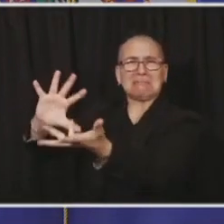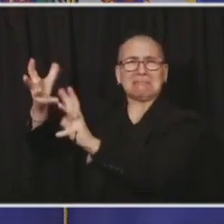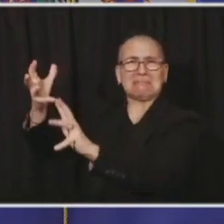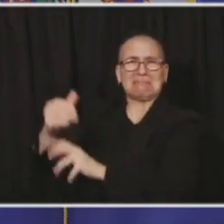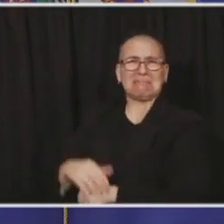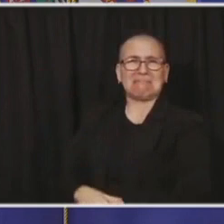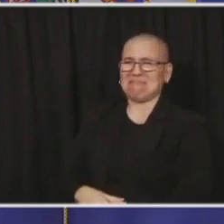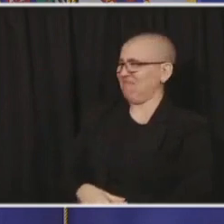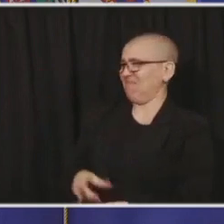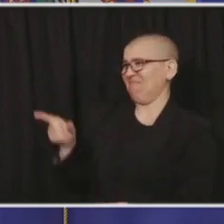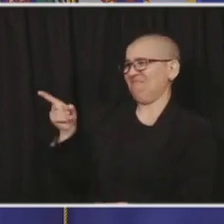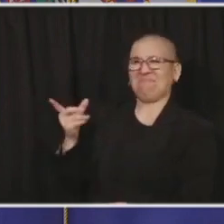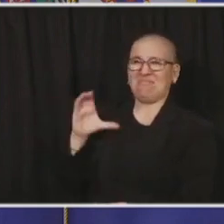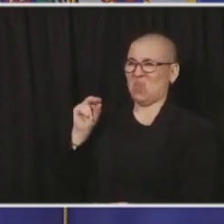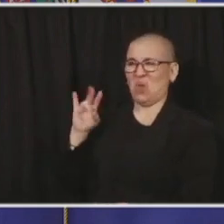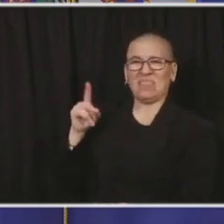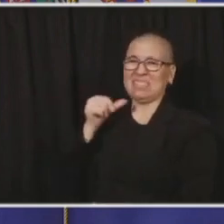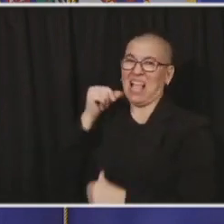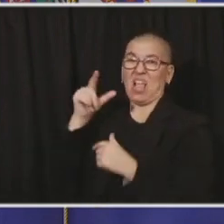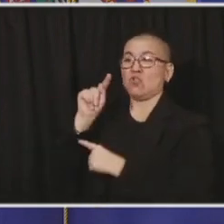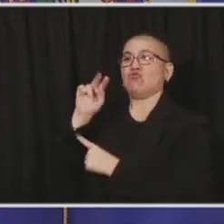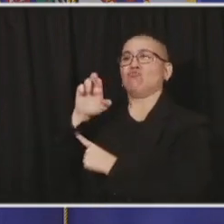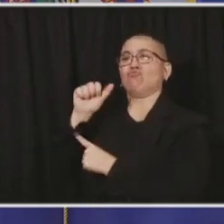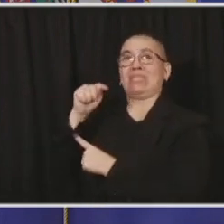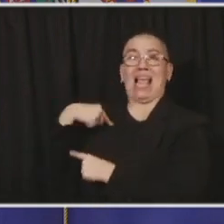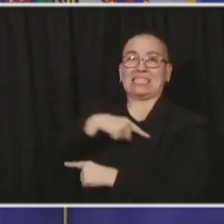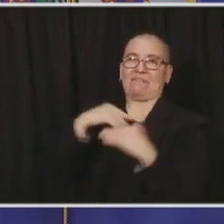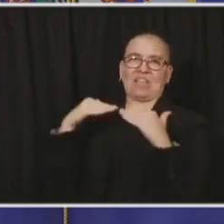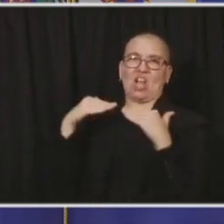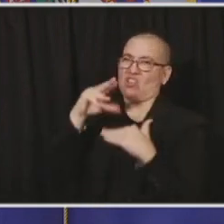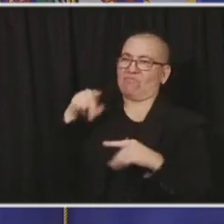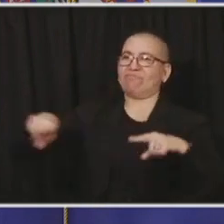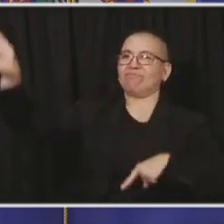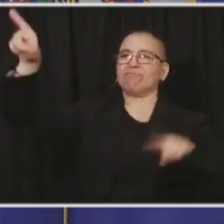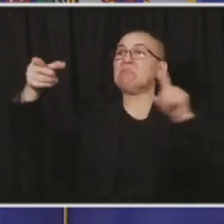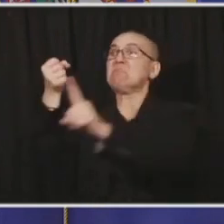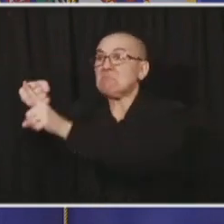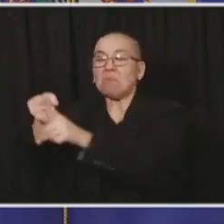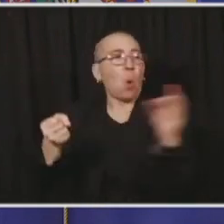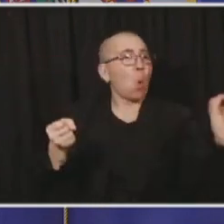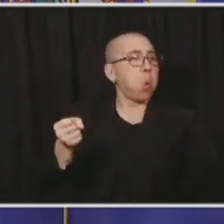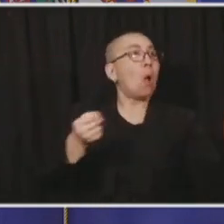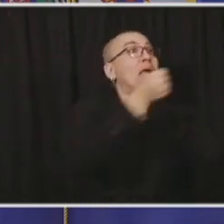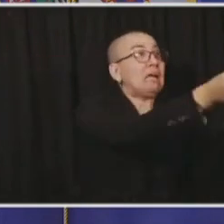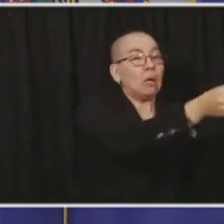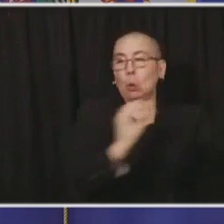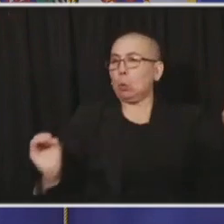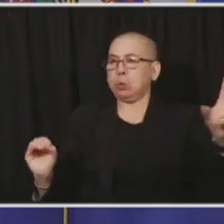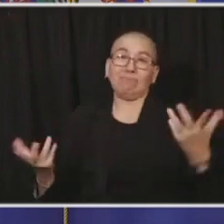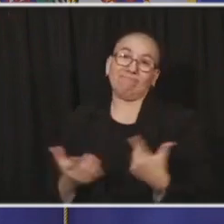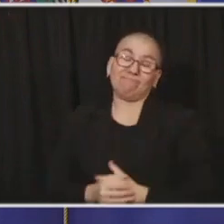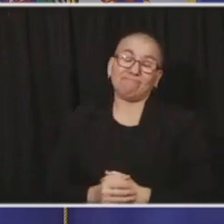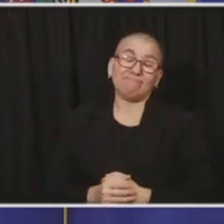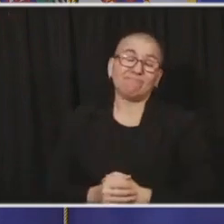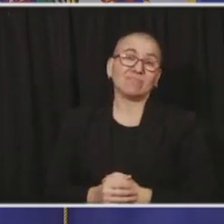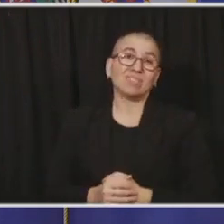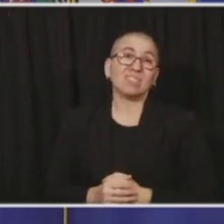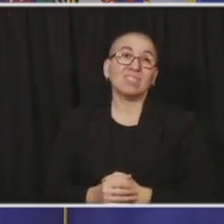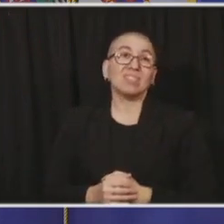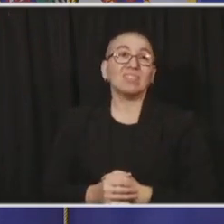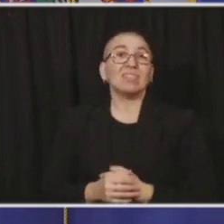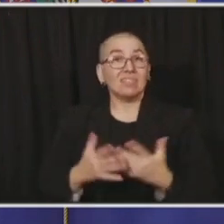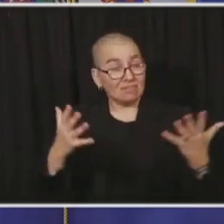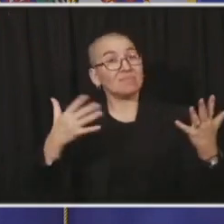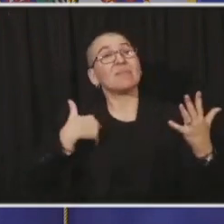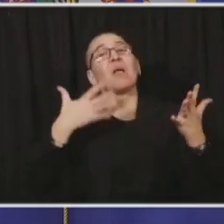say in a little bit, we'll talk about that. If we're going to ask folks to sacrifice in the name of public health for their neighbors, then we